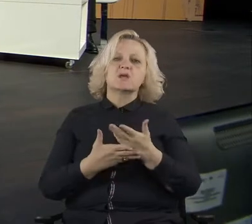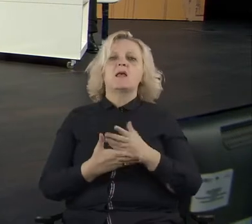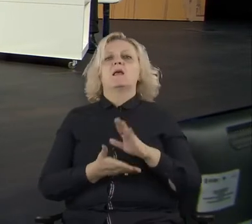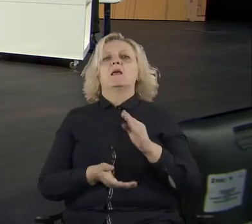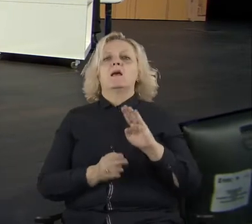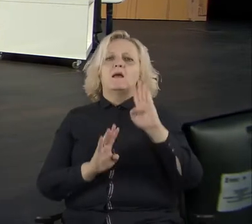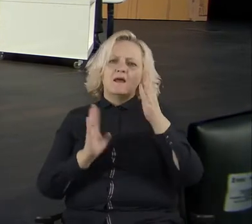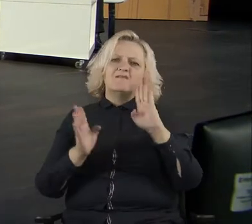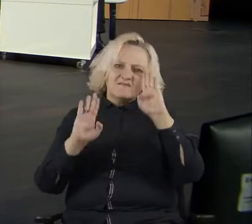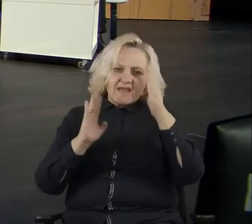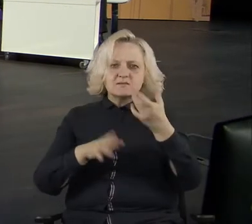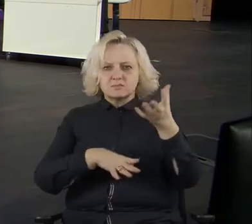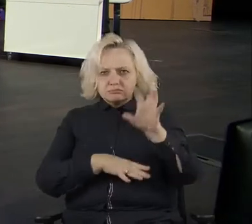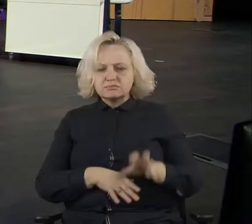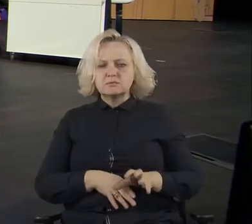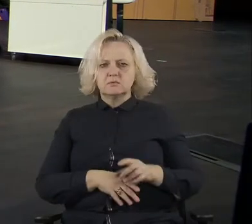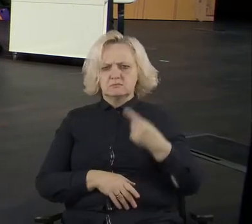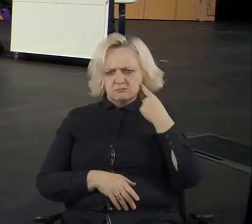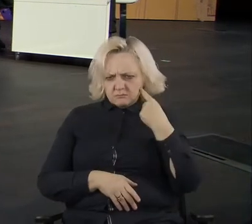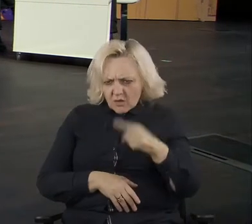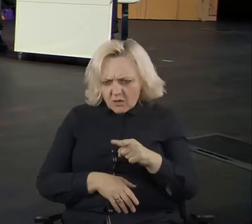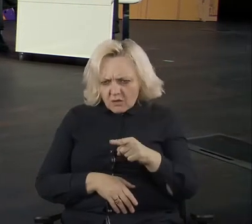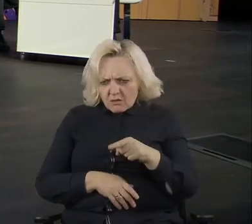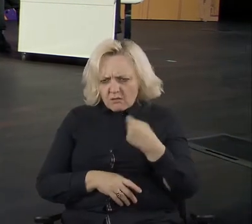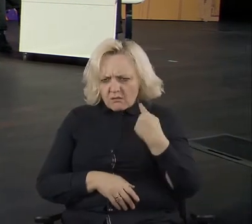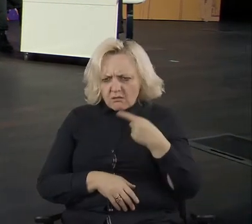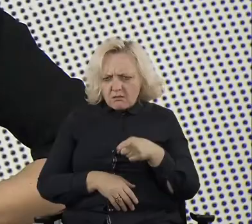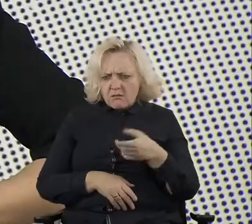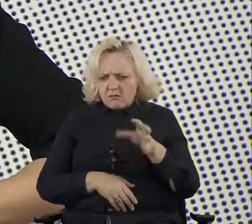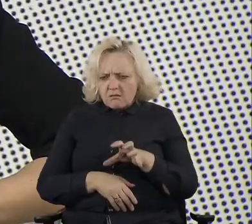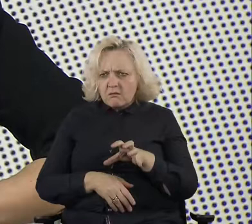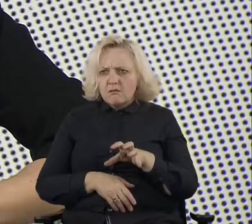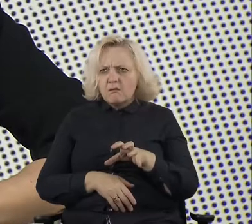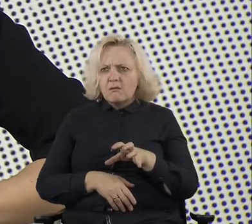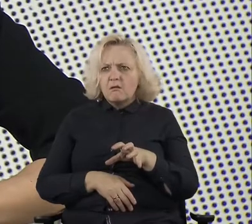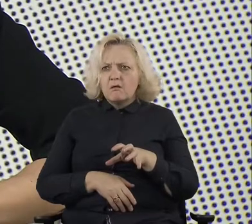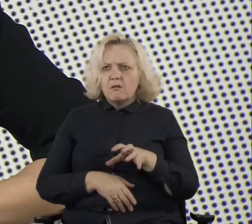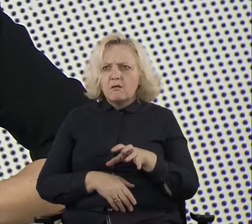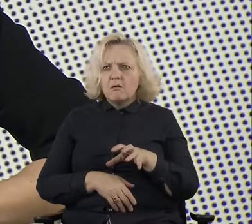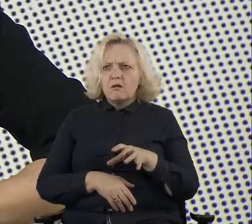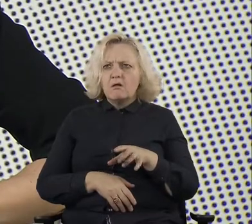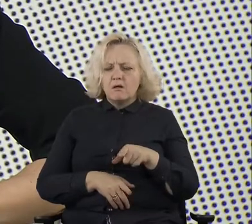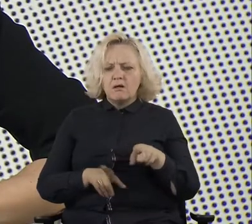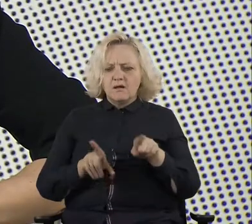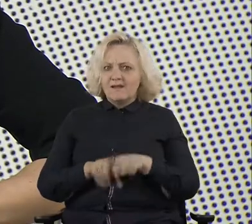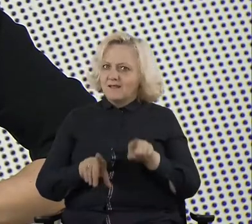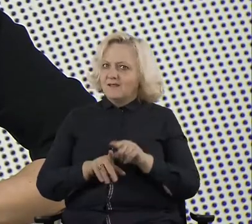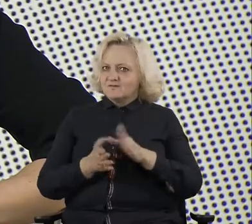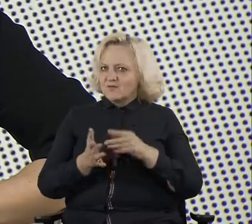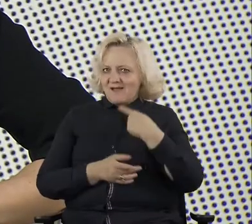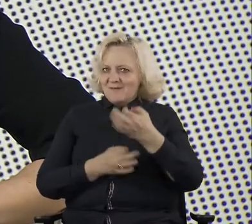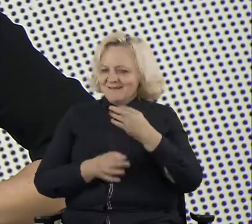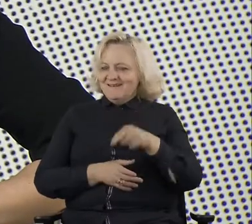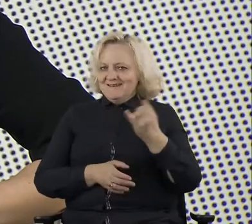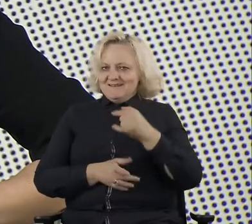I read such a comment. I, I used to read it. Now, now I'm reading also. Uh, and it was like something that when I'm